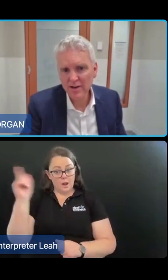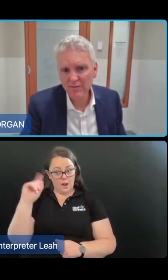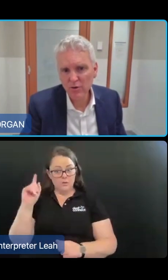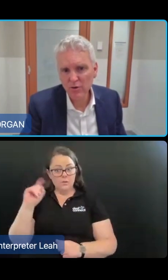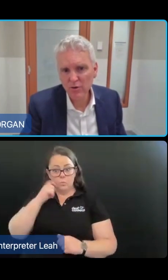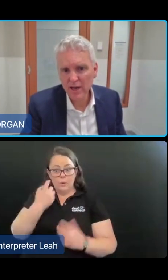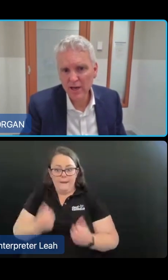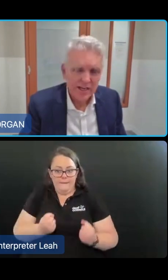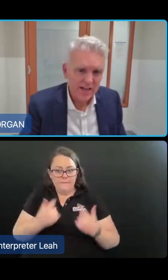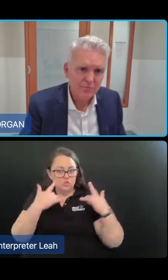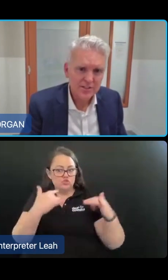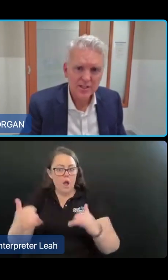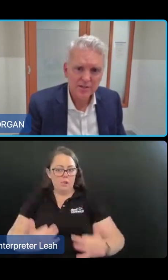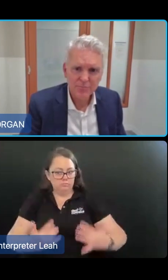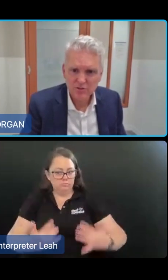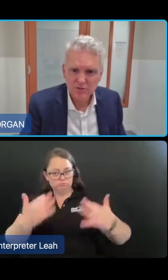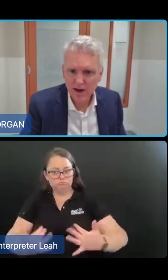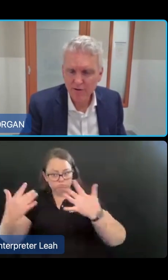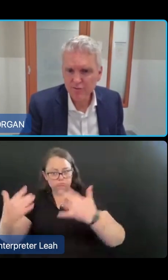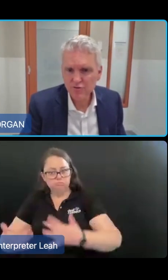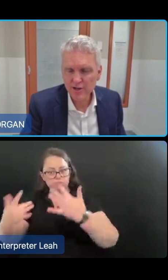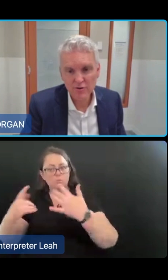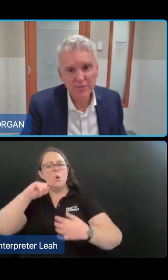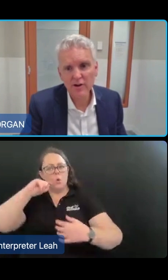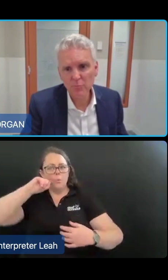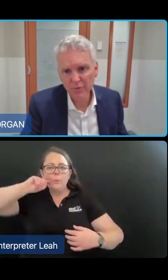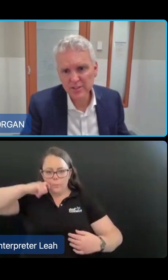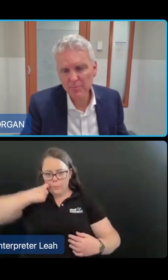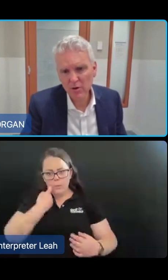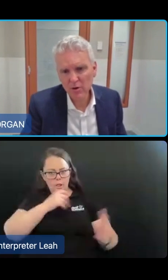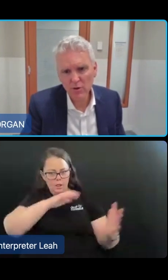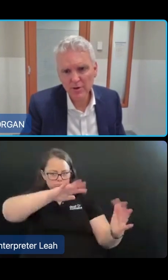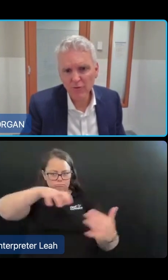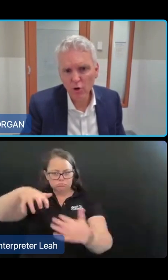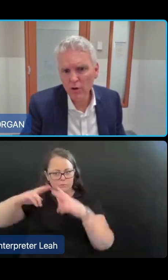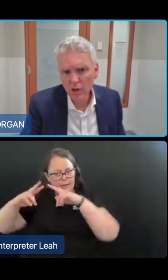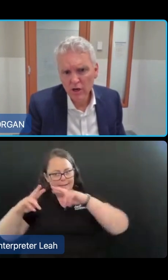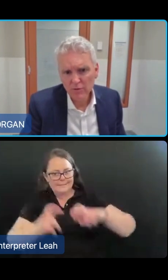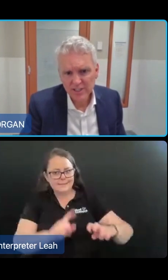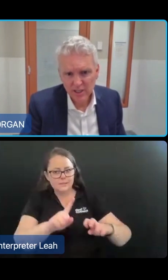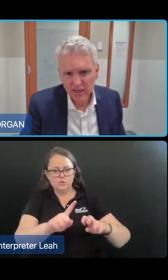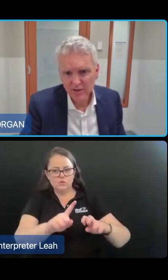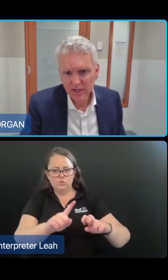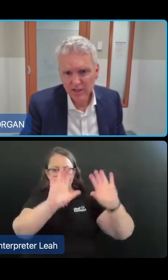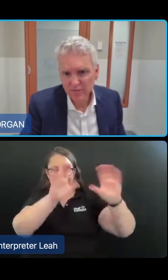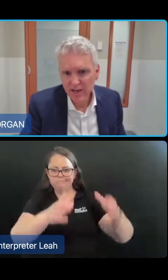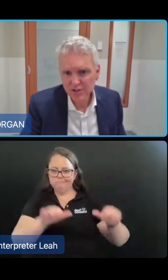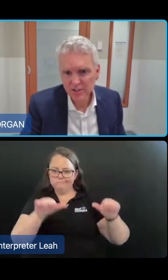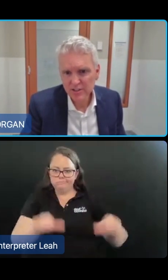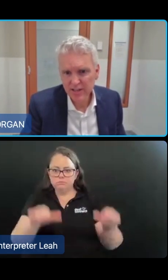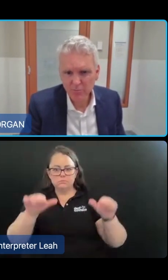other work we have underway. And this is the current draft structure. I think I've put this up at a webinar before, which has 11